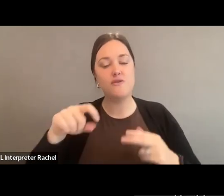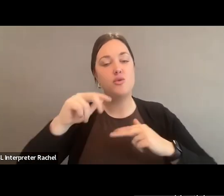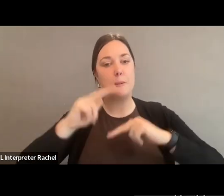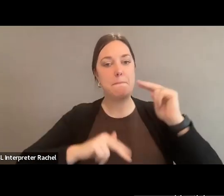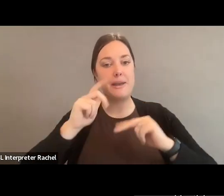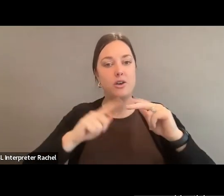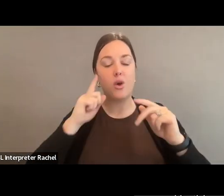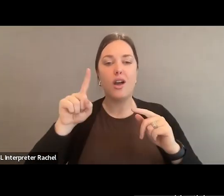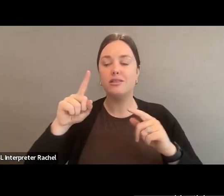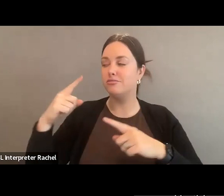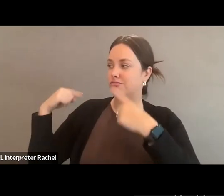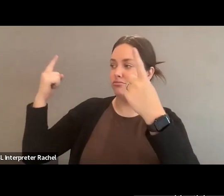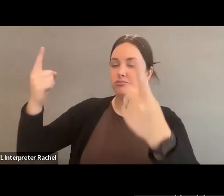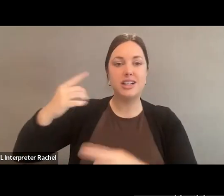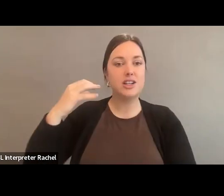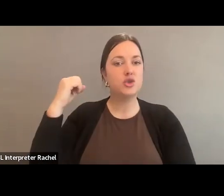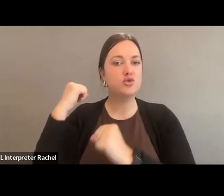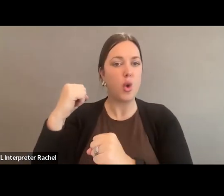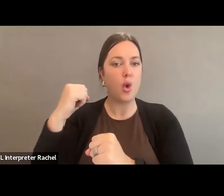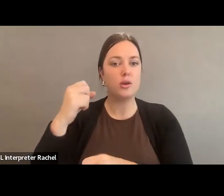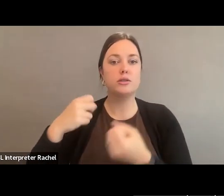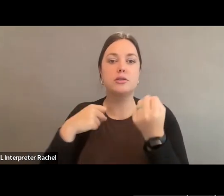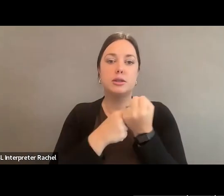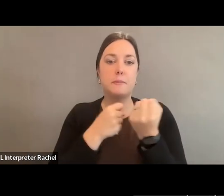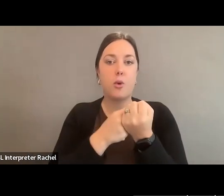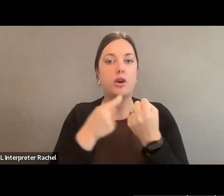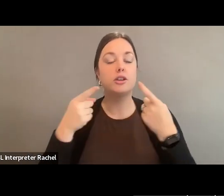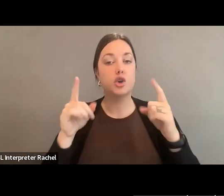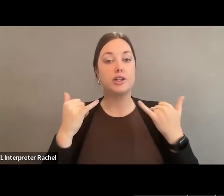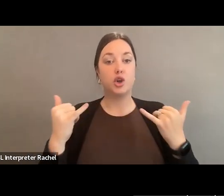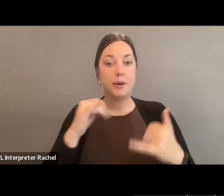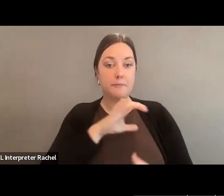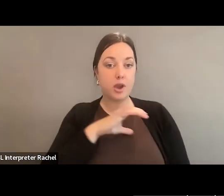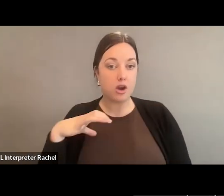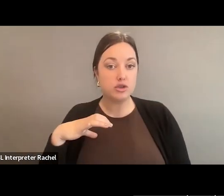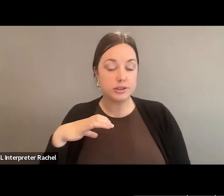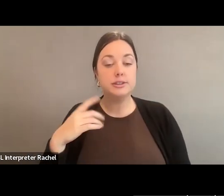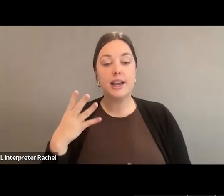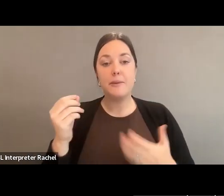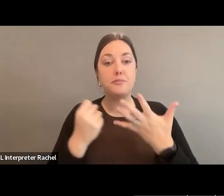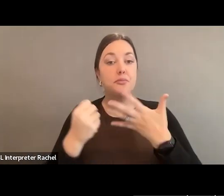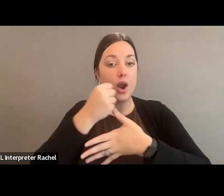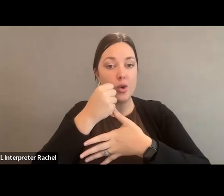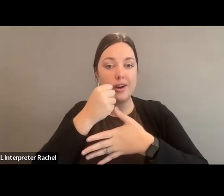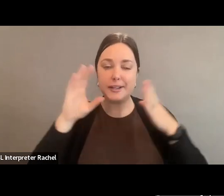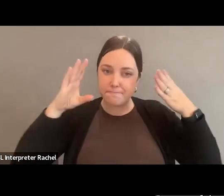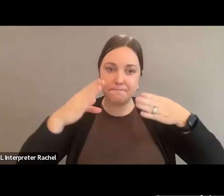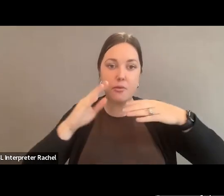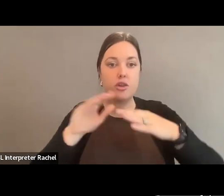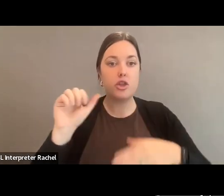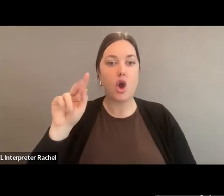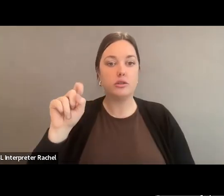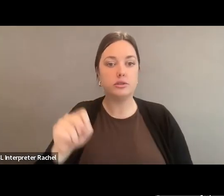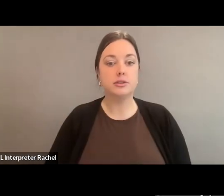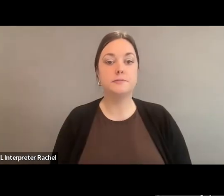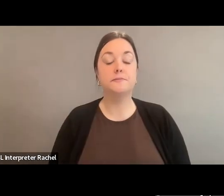historic support that we saw during this current Congress and the priority that the administration has put on the arts. So one